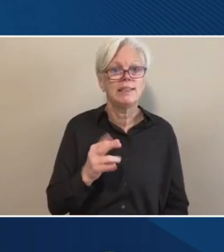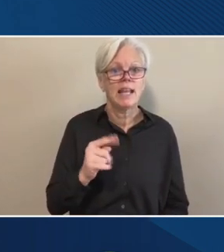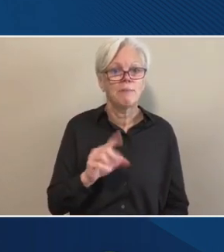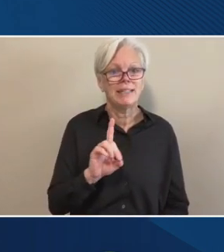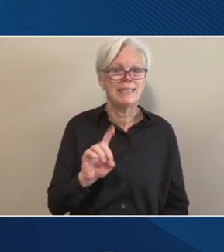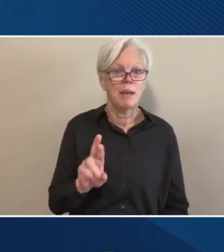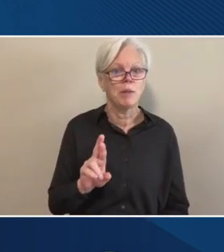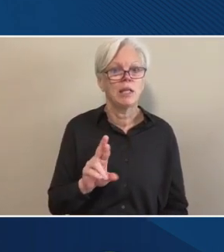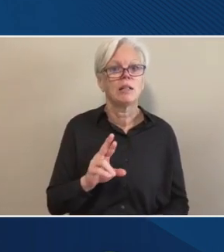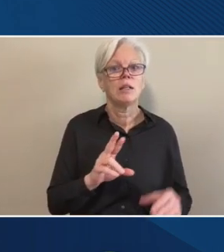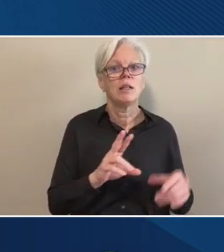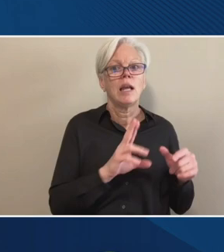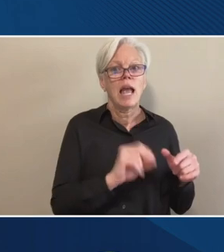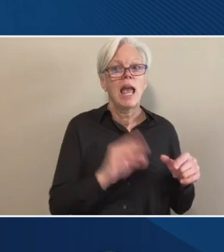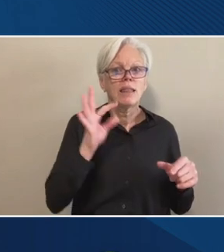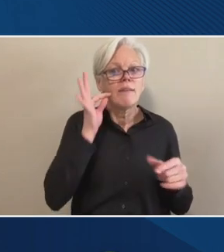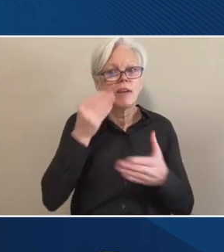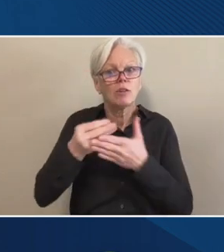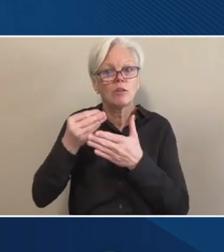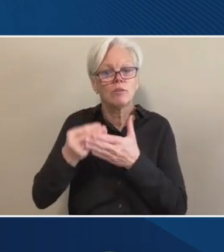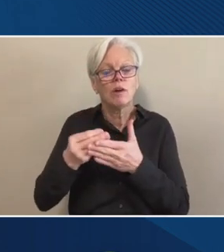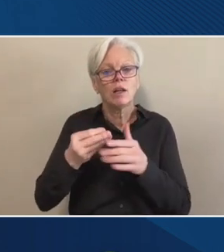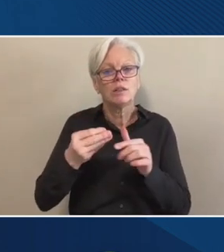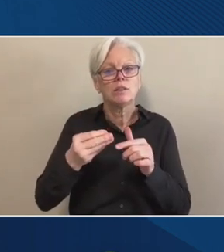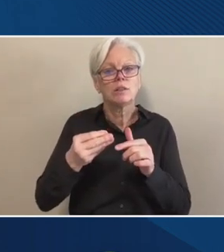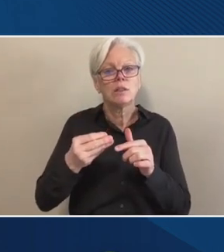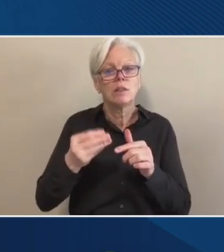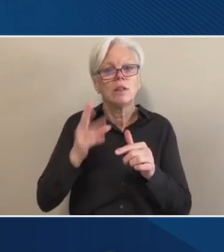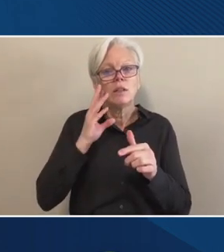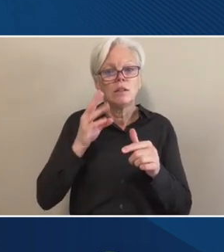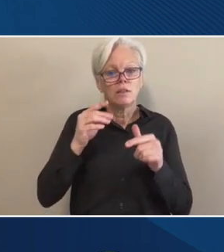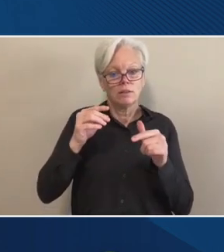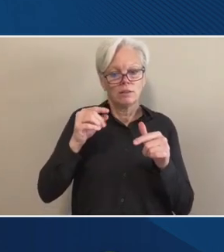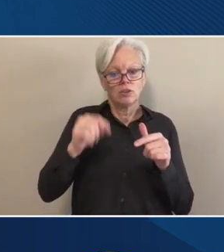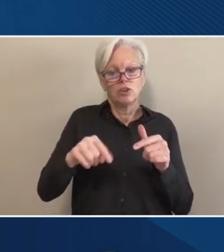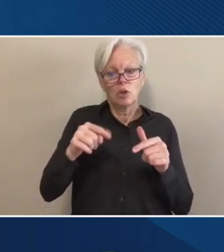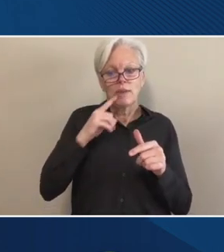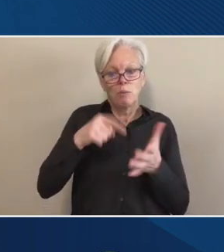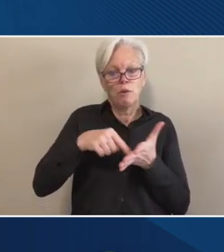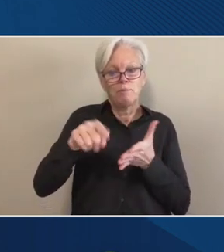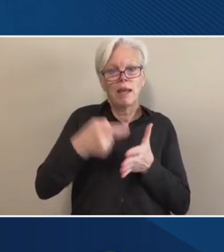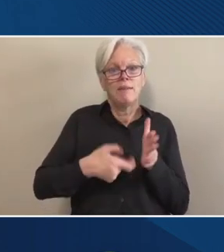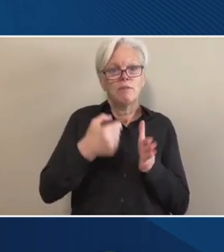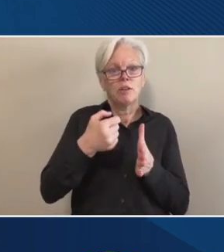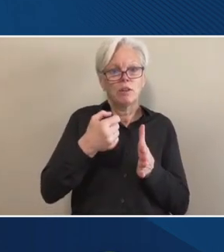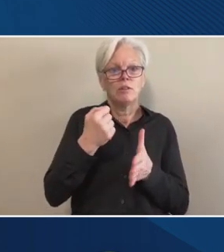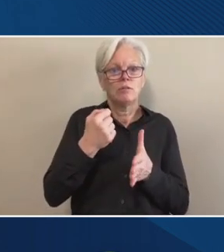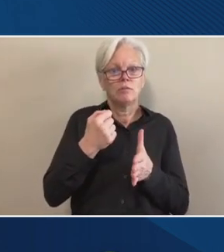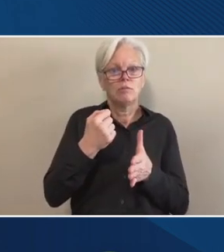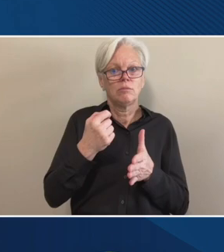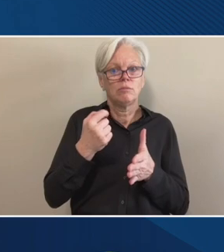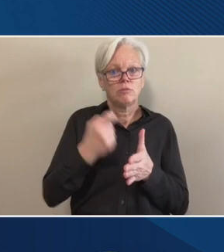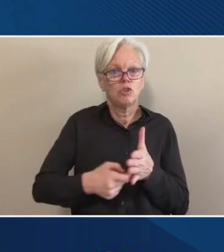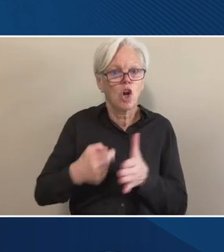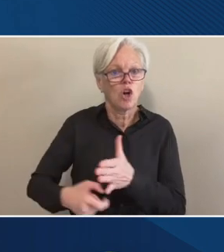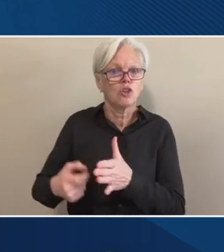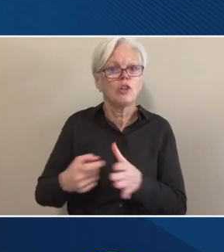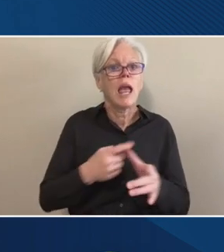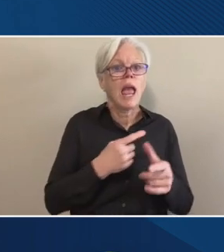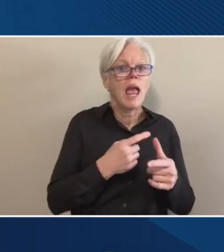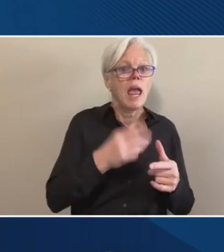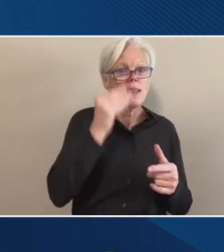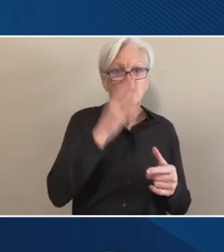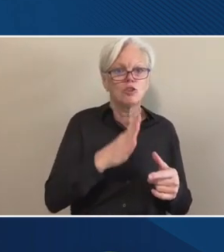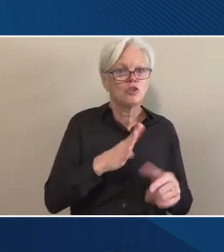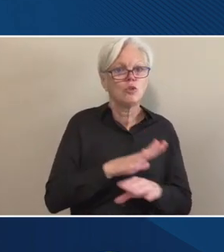um, in the pay, they would pay for those charges, um, as, uh, and the student would not receive a credit balance,